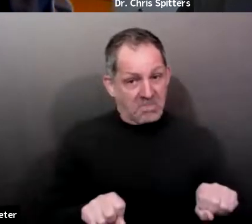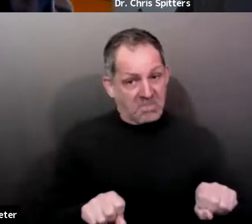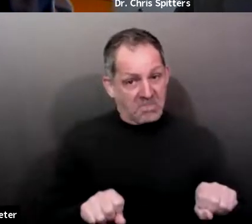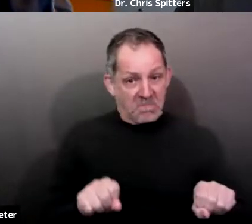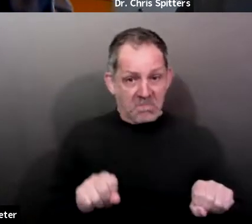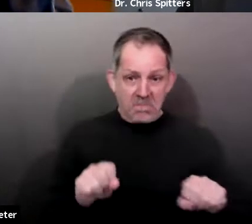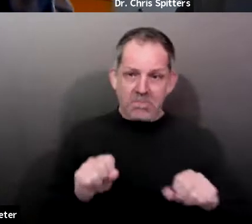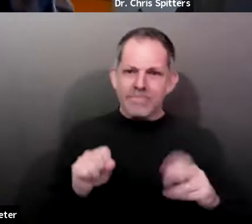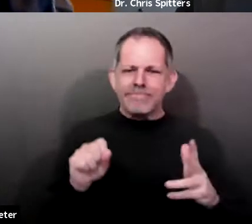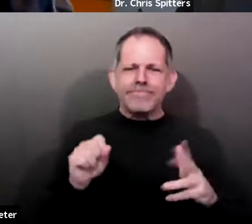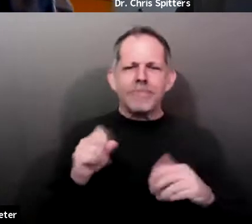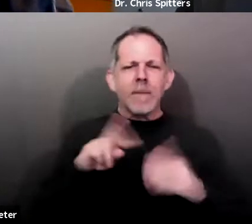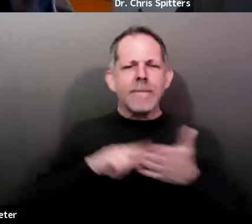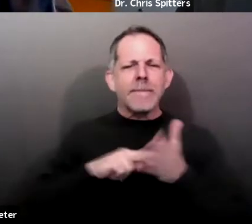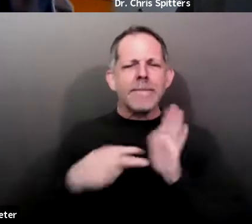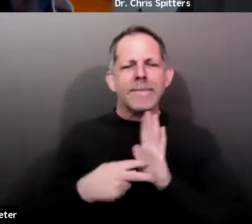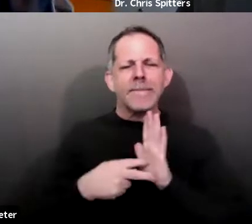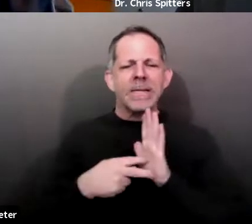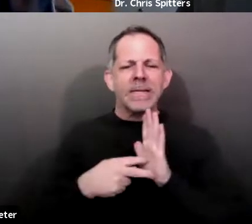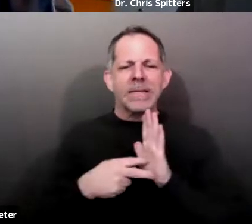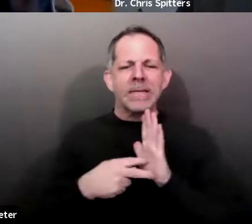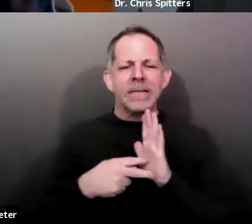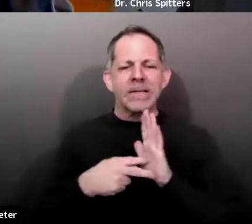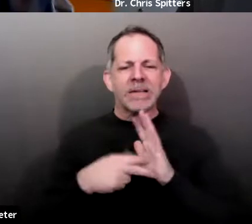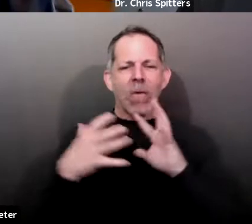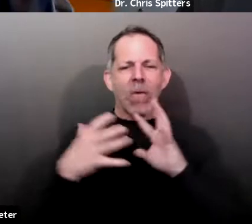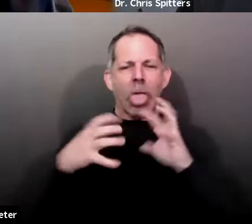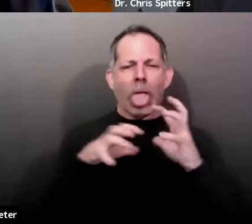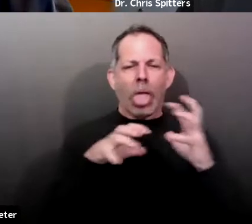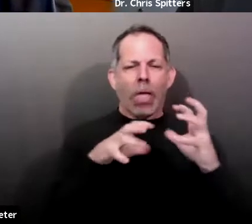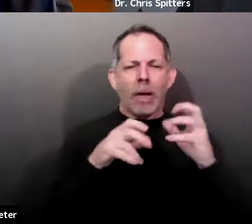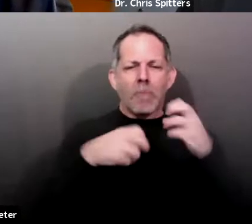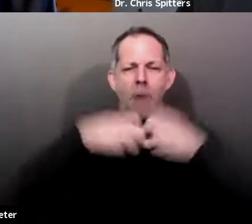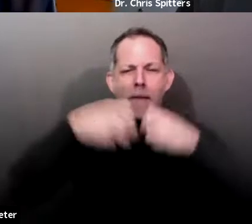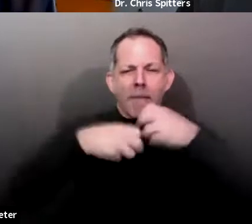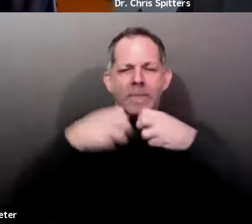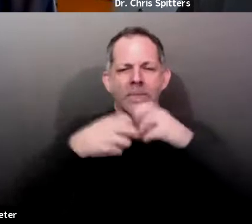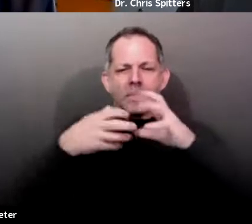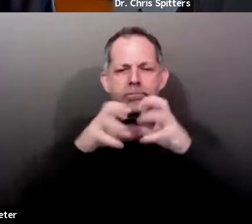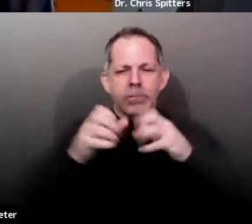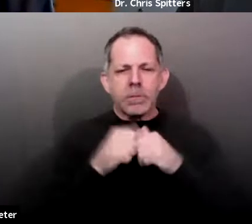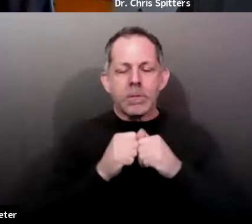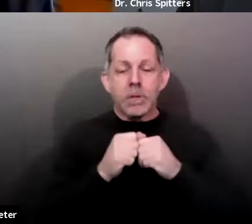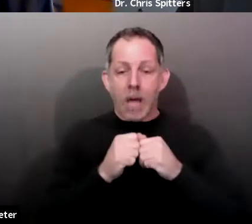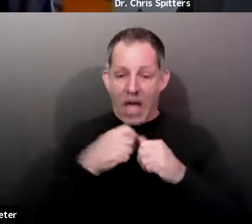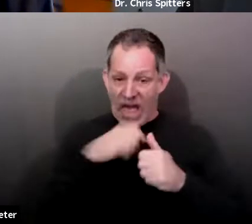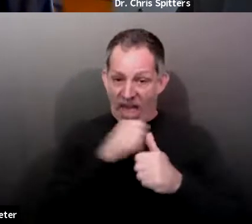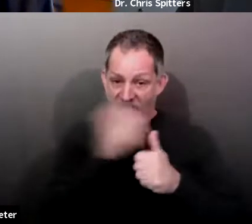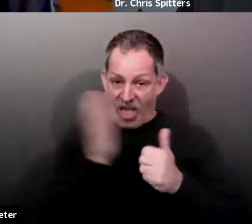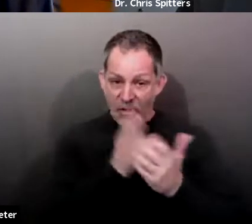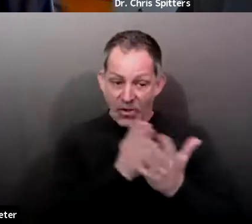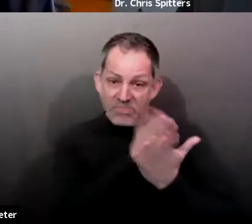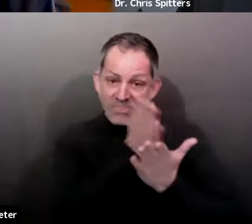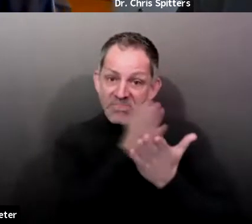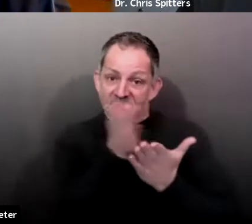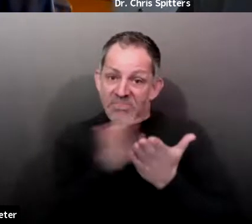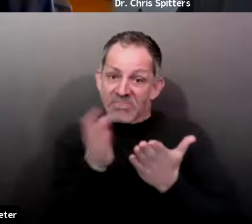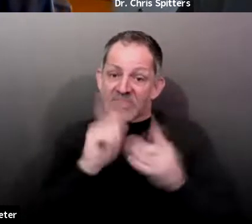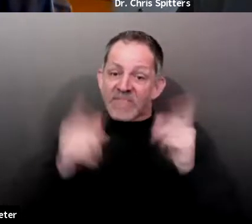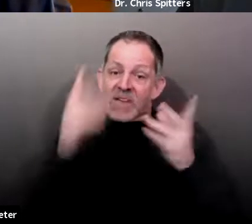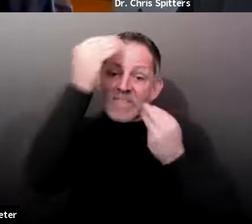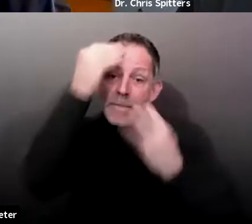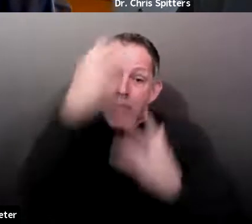there's multiple paths for people to get vaccines that through the county and health district system, um,